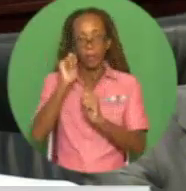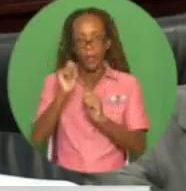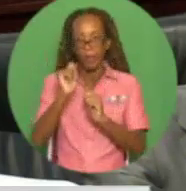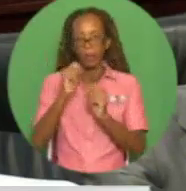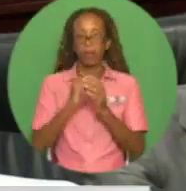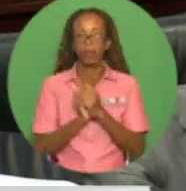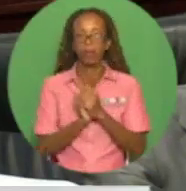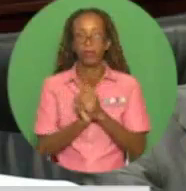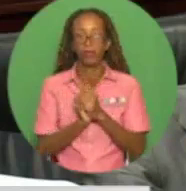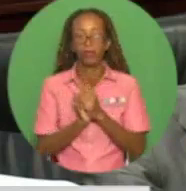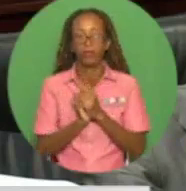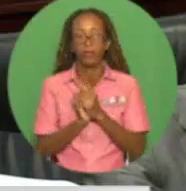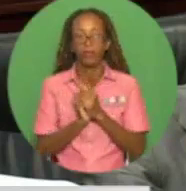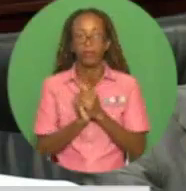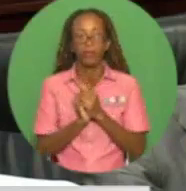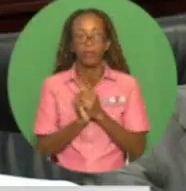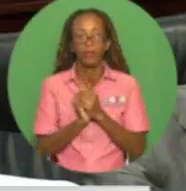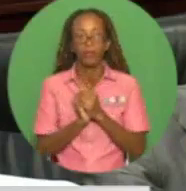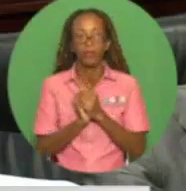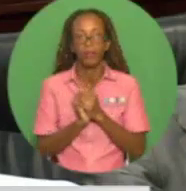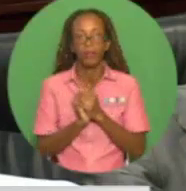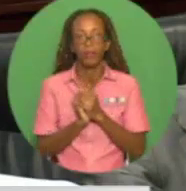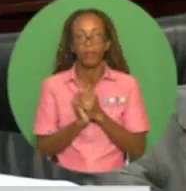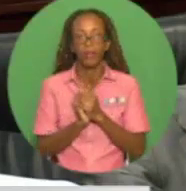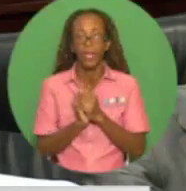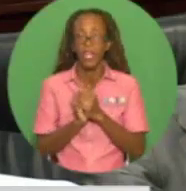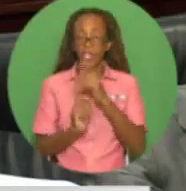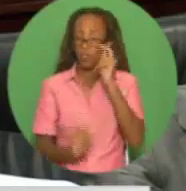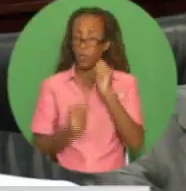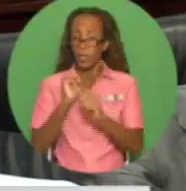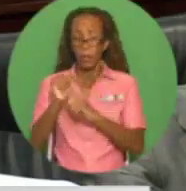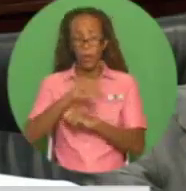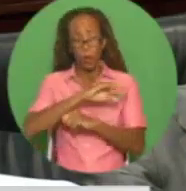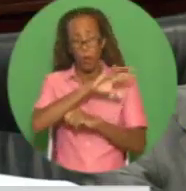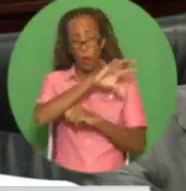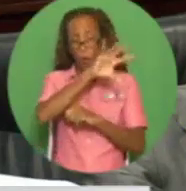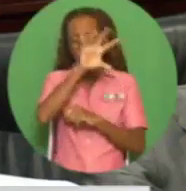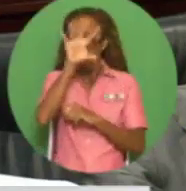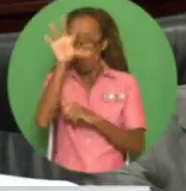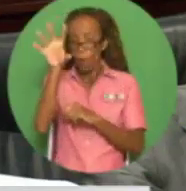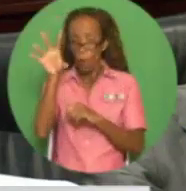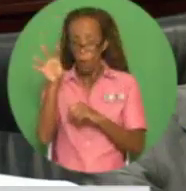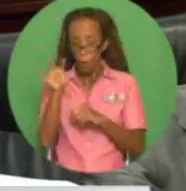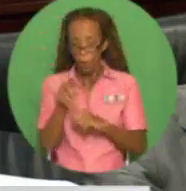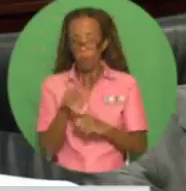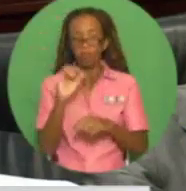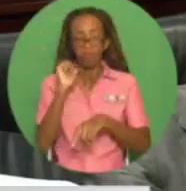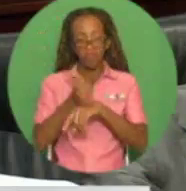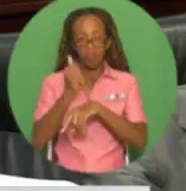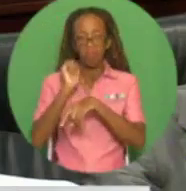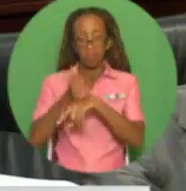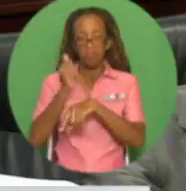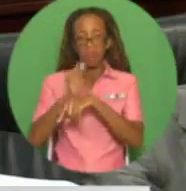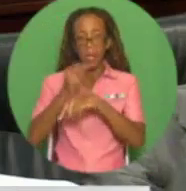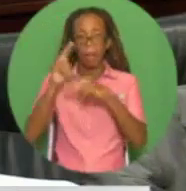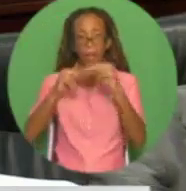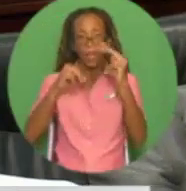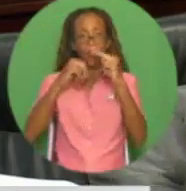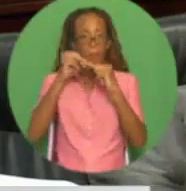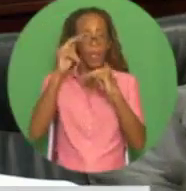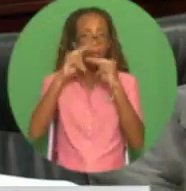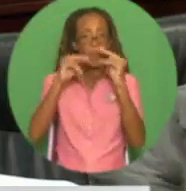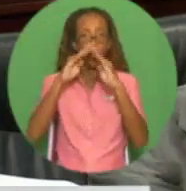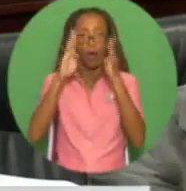and decent housing. Throughout the length and breadth of the country, we have long established a network of communities